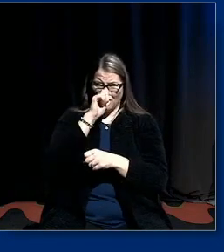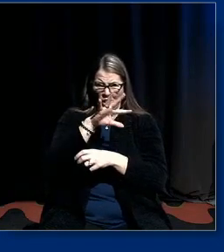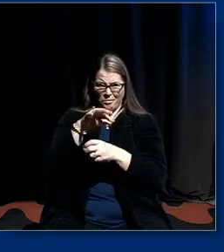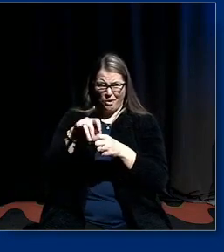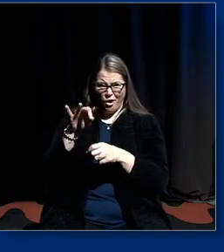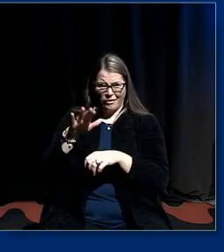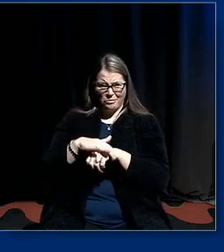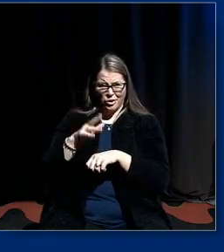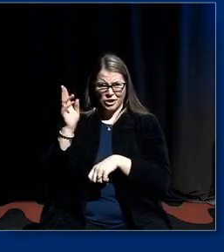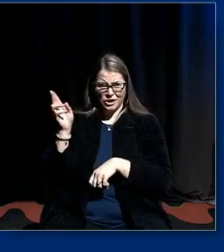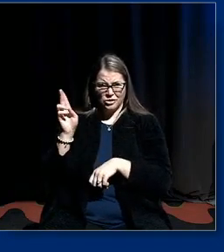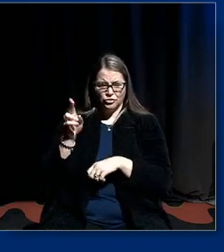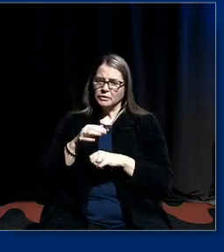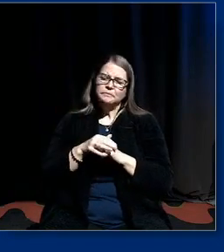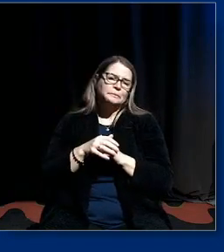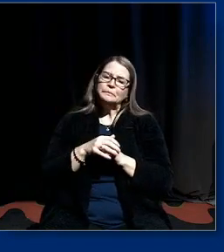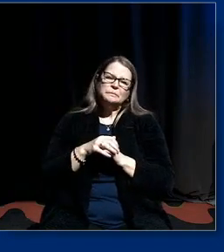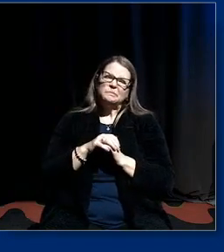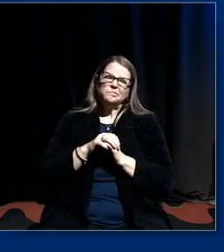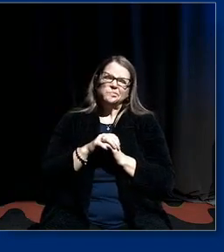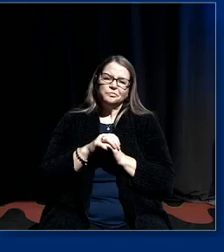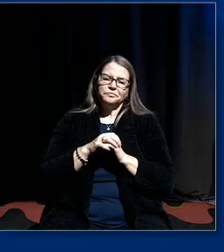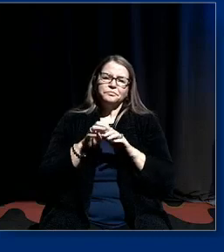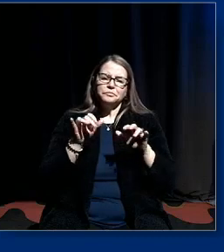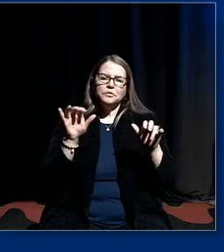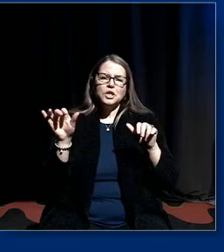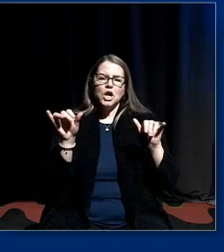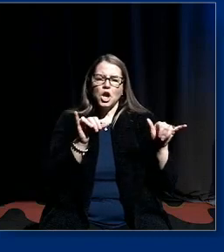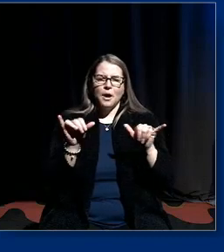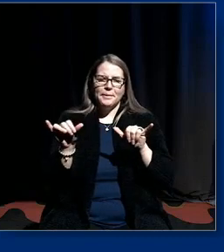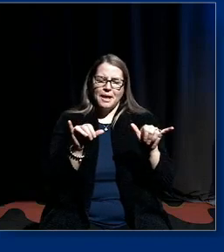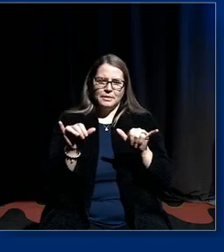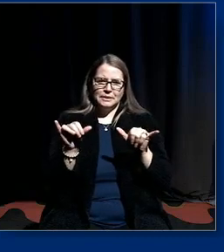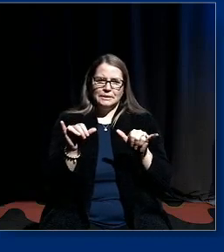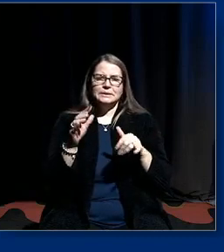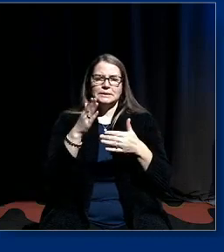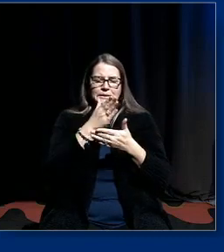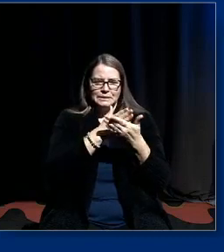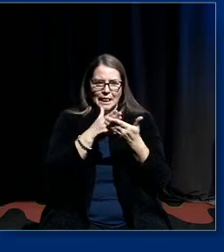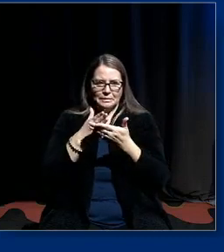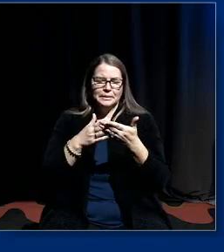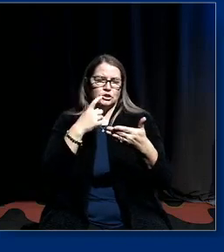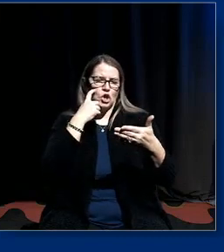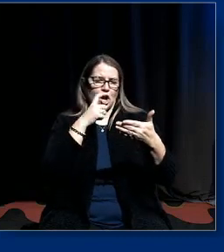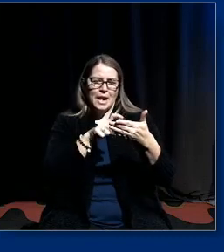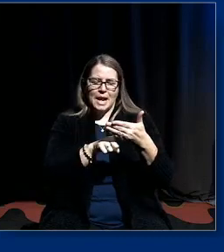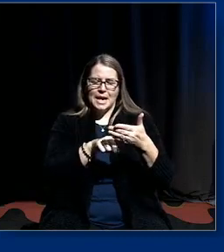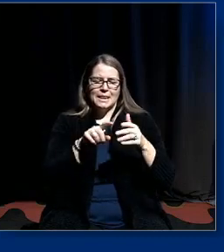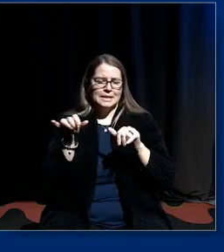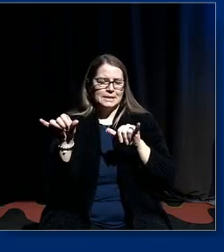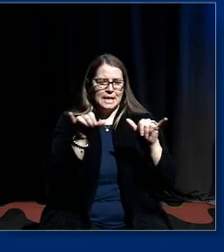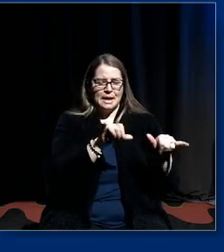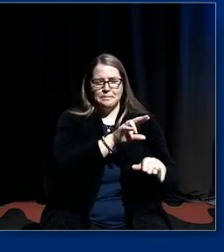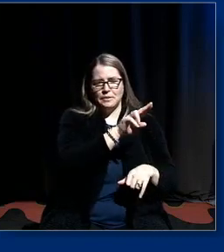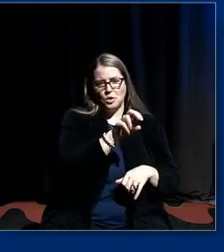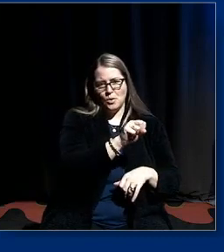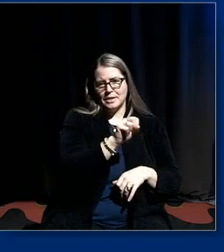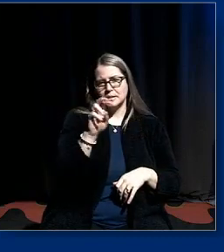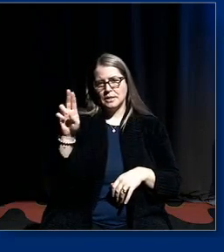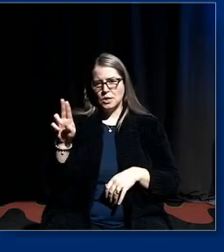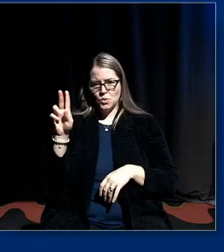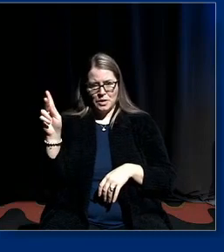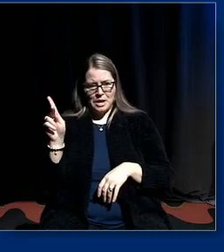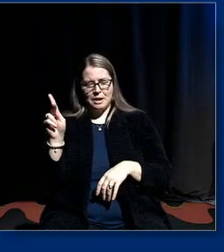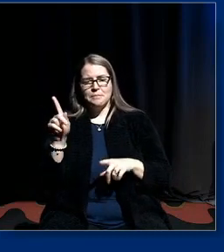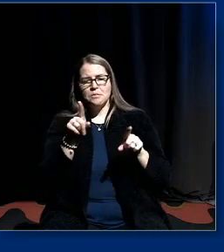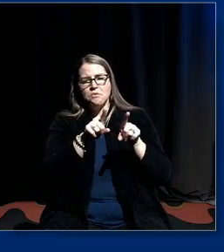there are both these commonalities that that certain elements are identical in the uk uh and in the u.s but there